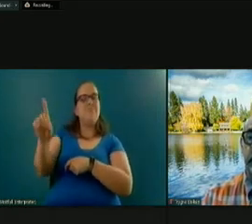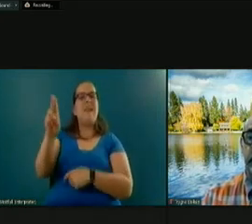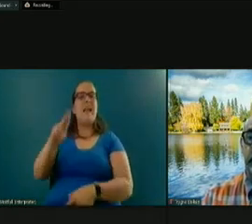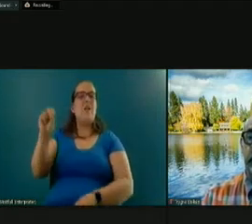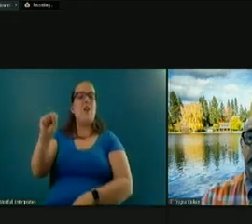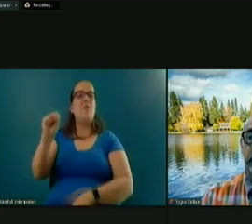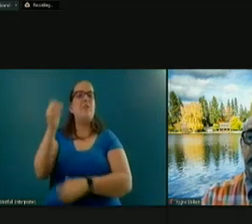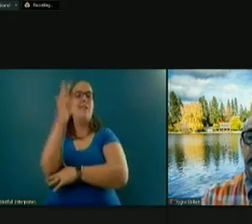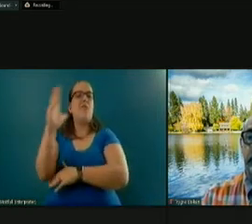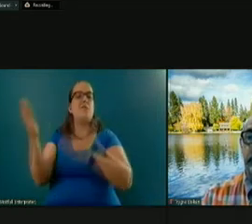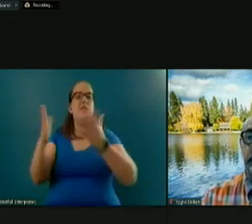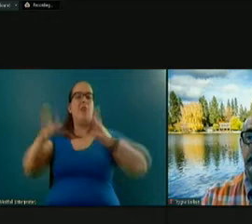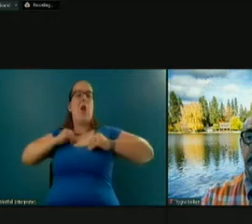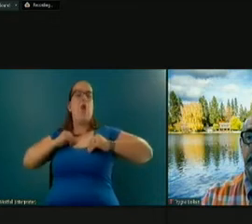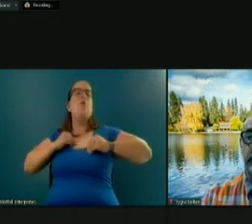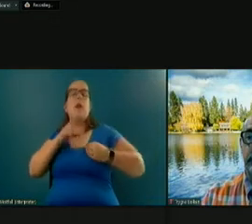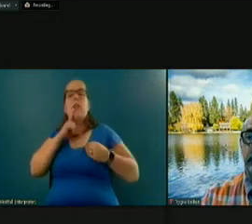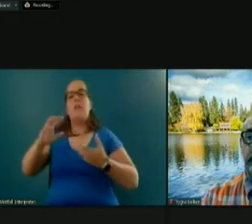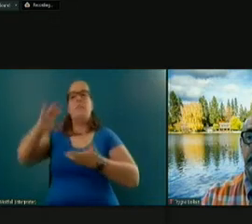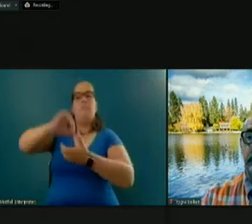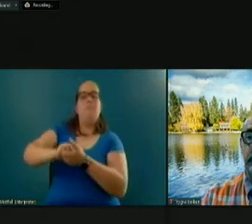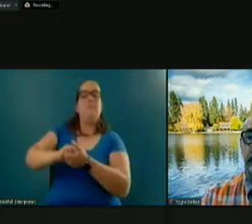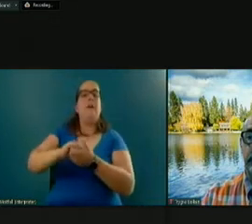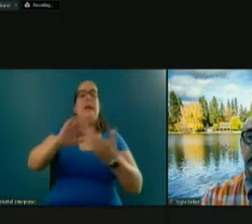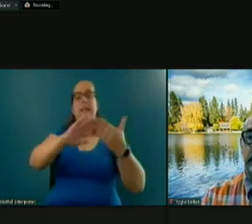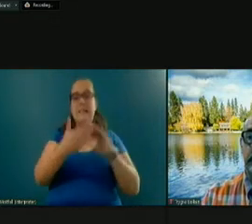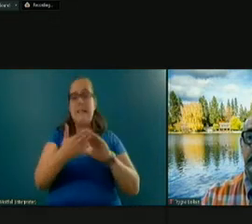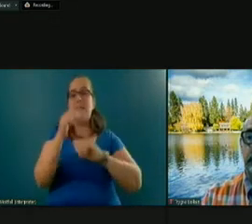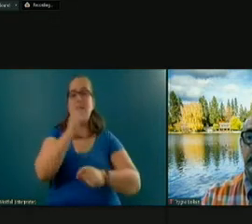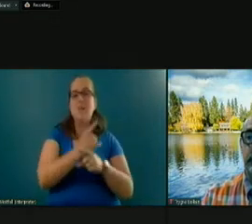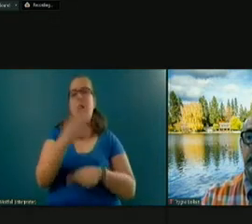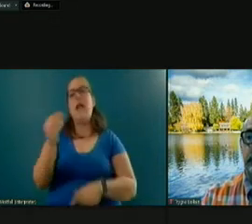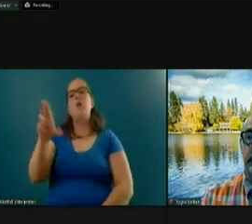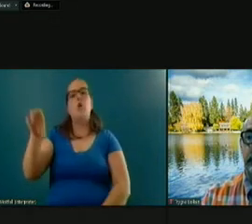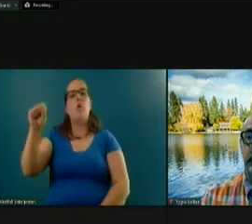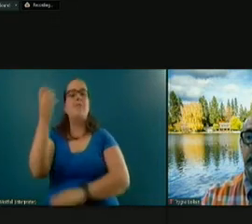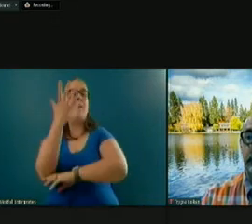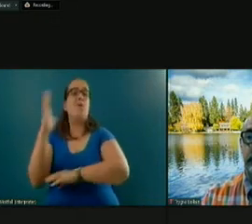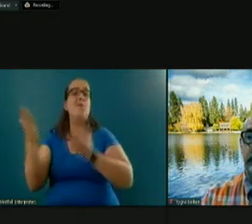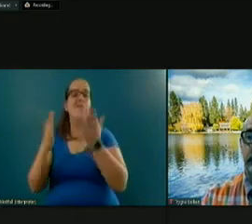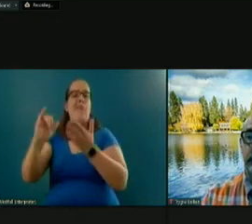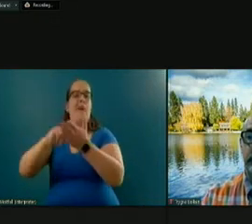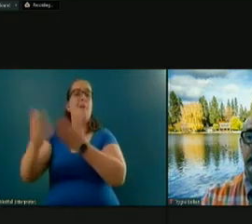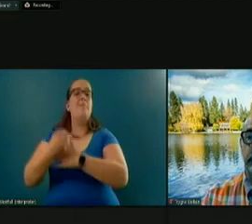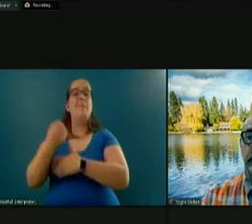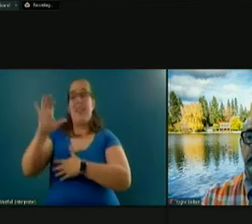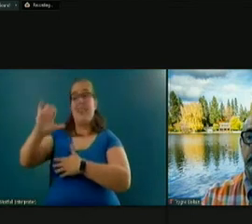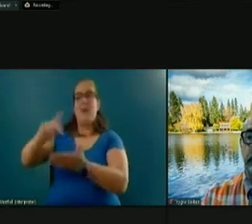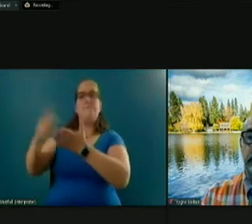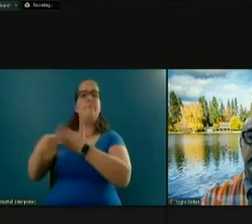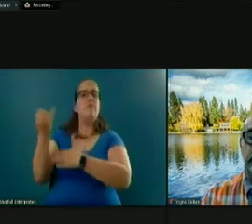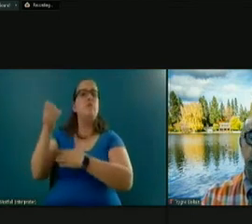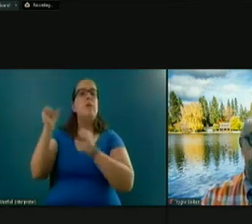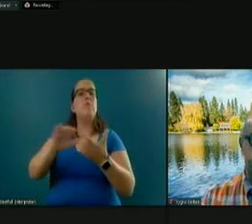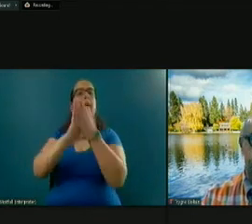Service ownership. So really partnering with the City of Sisters and the U.S. Forest Service on that project. And that project could then become a